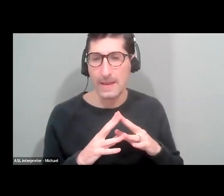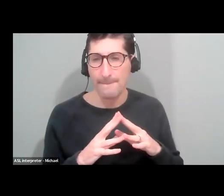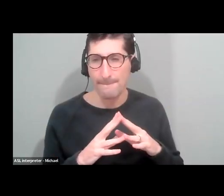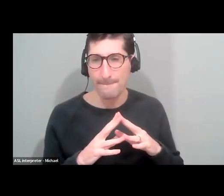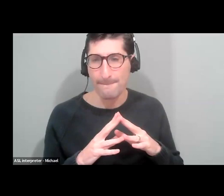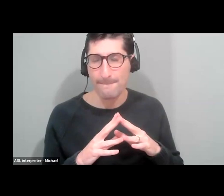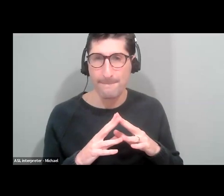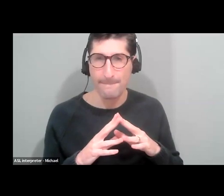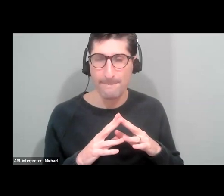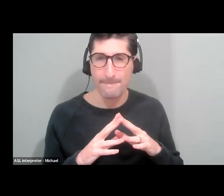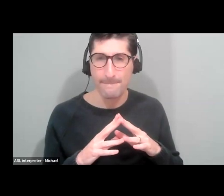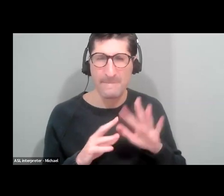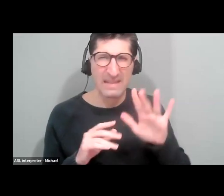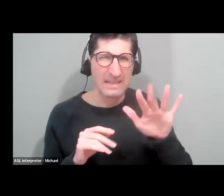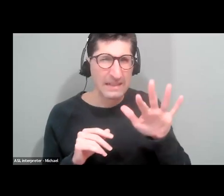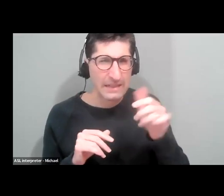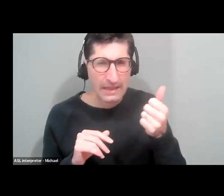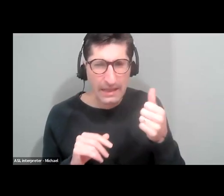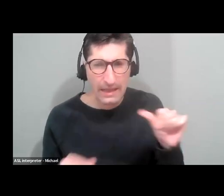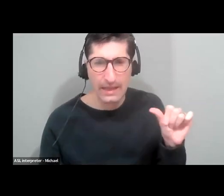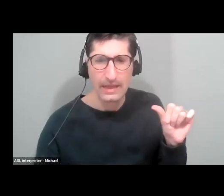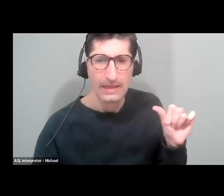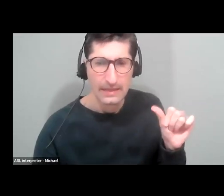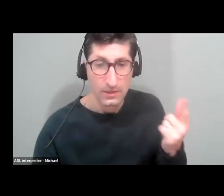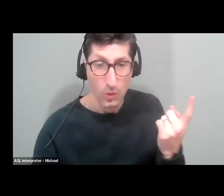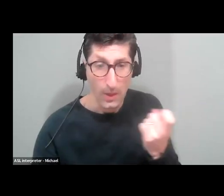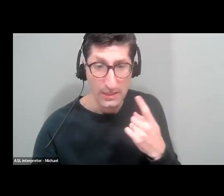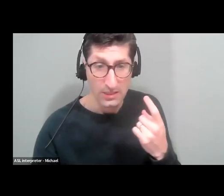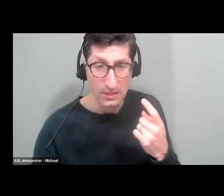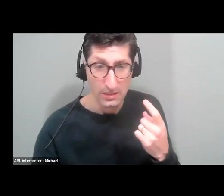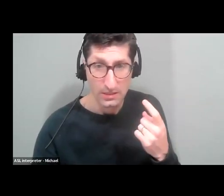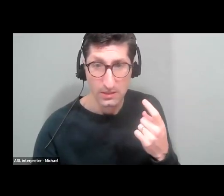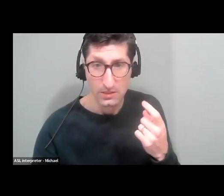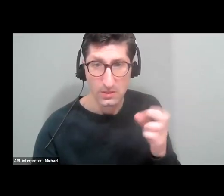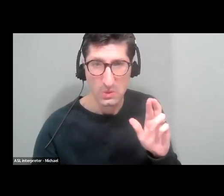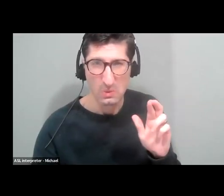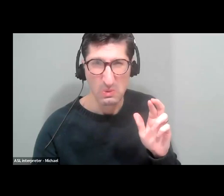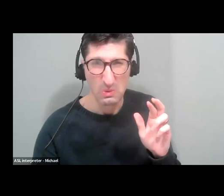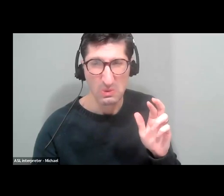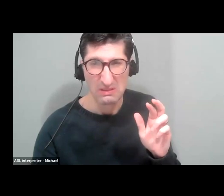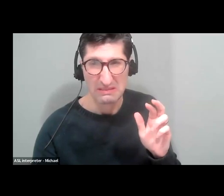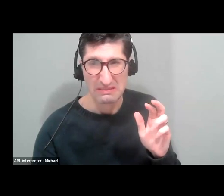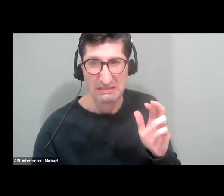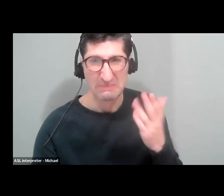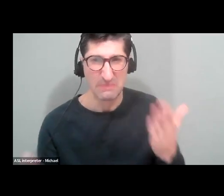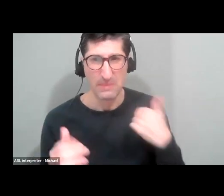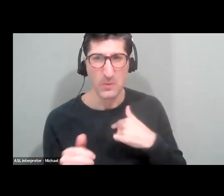Are there any questions or we might need to keep moving along? I know we've got a packed agenda,